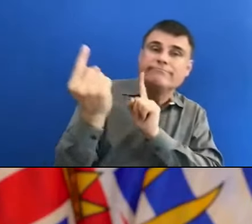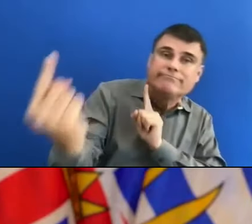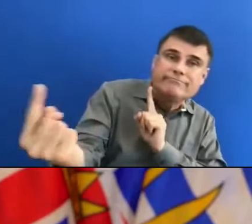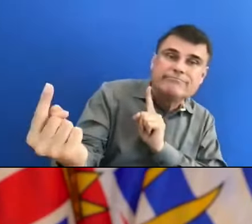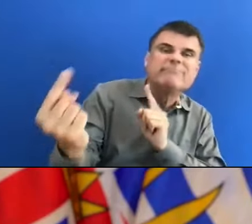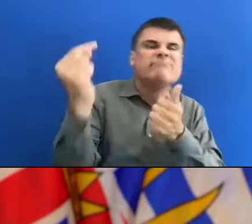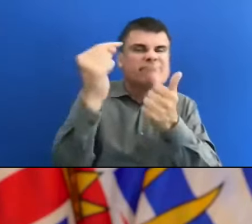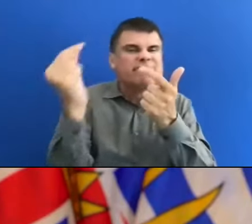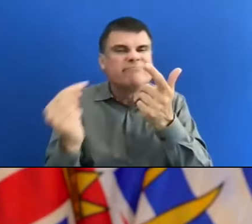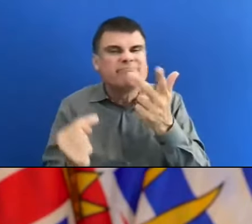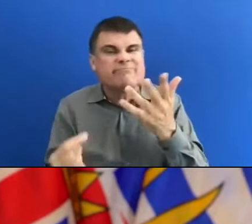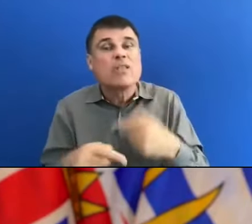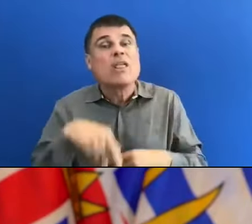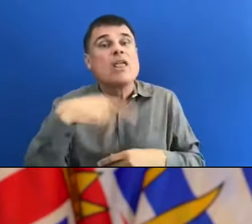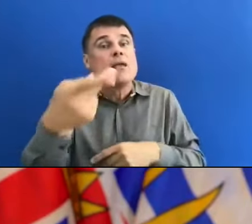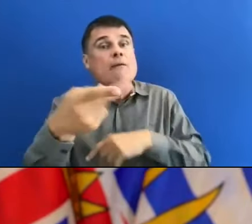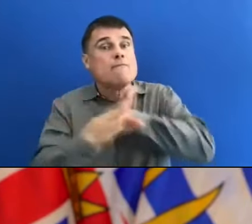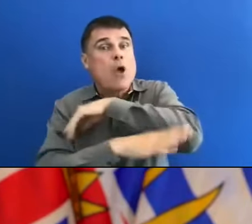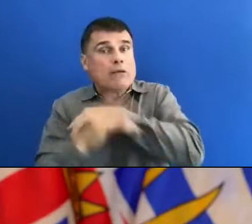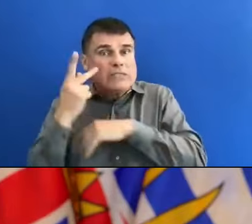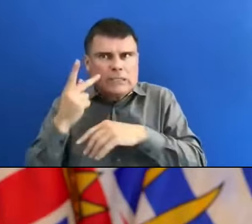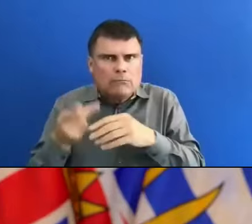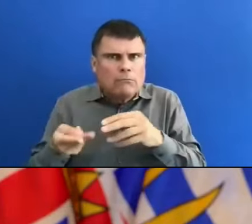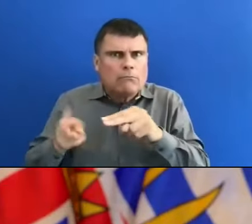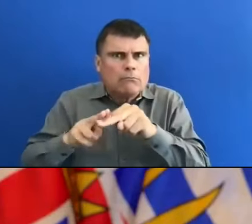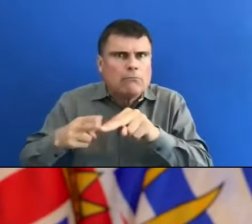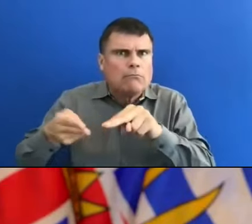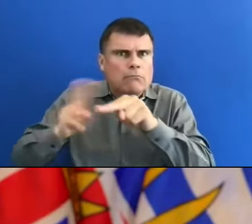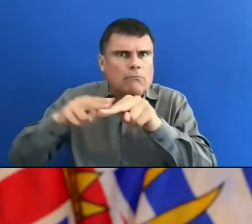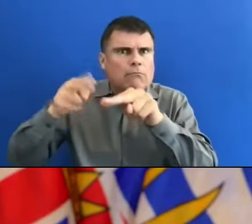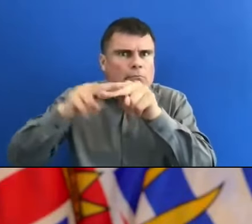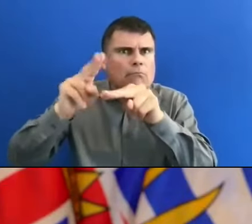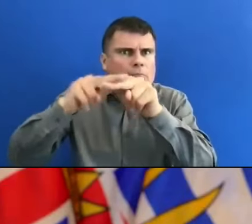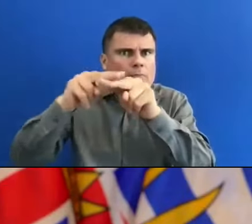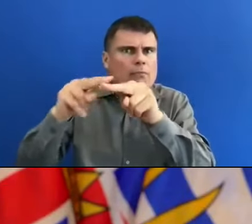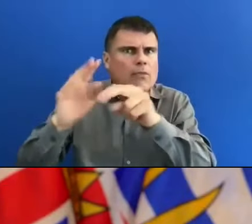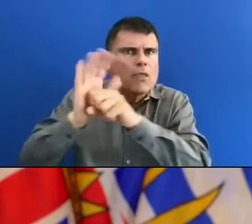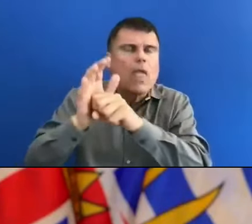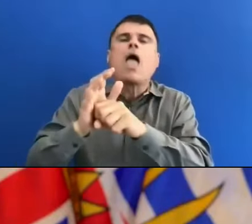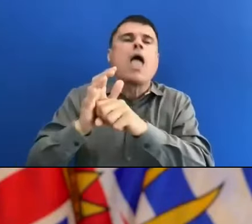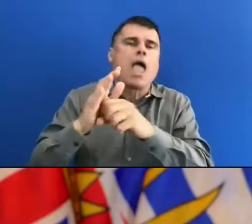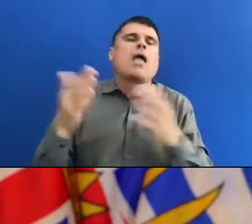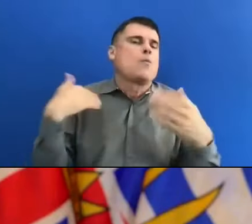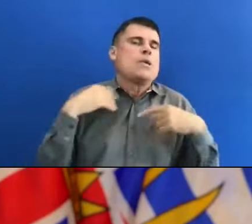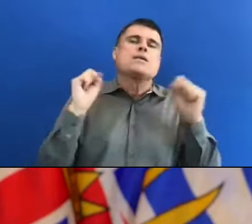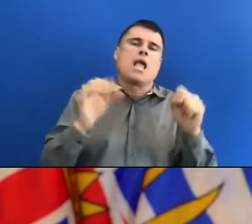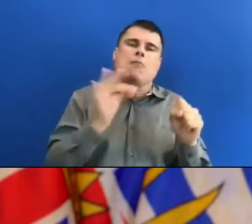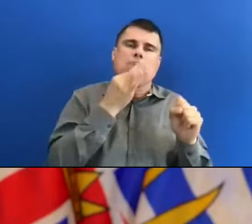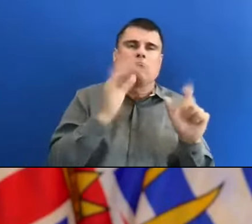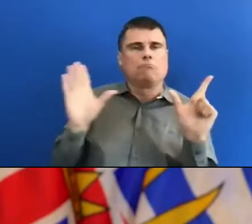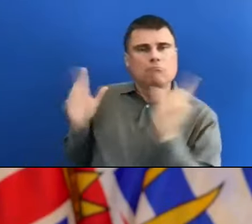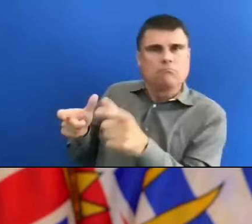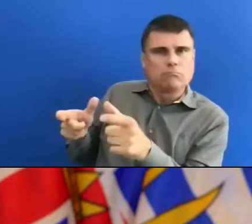we're able to actively manage it. I don't expect it's going to spread widely because so many people have been